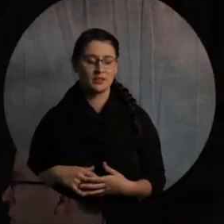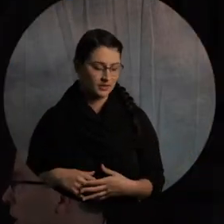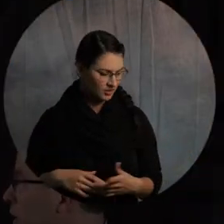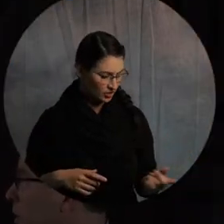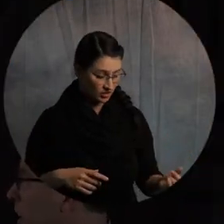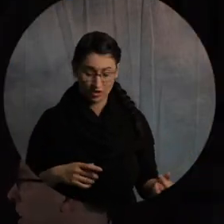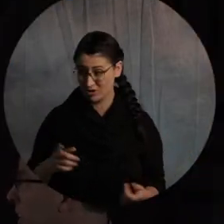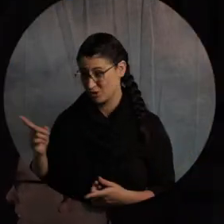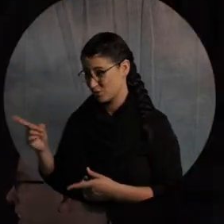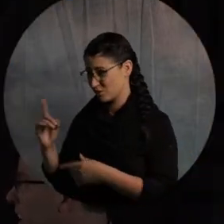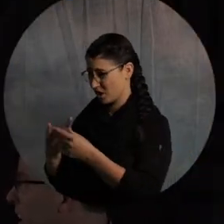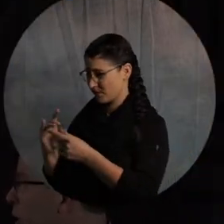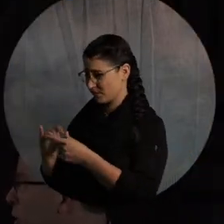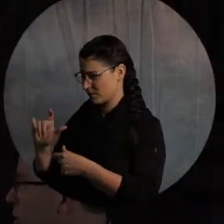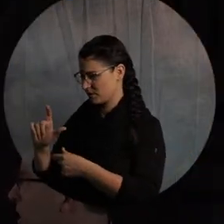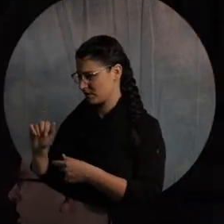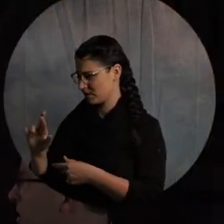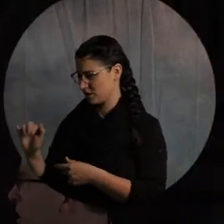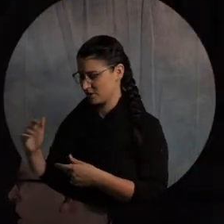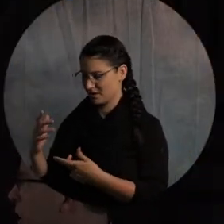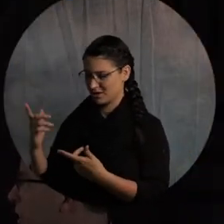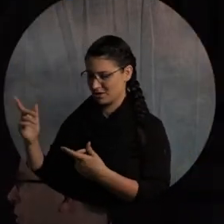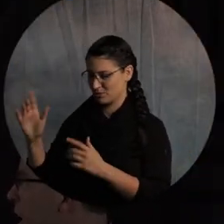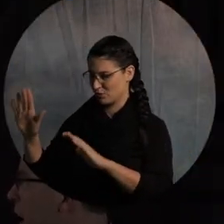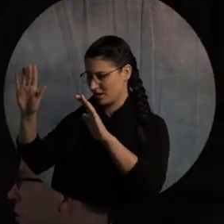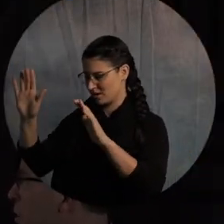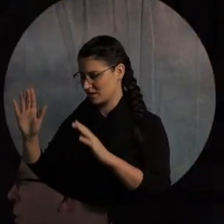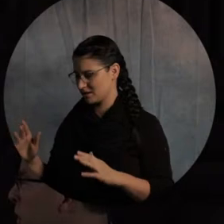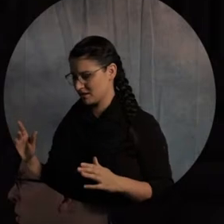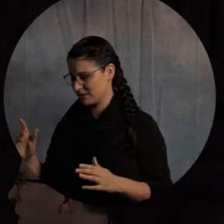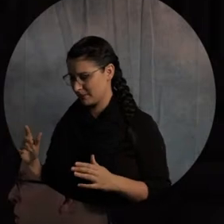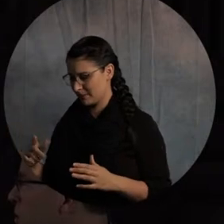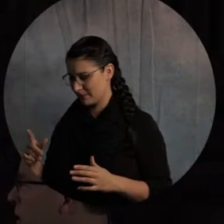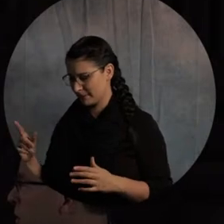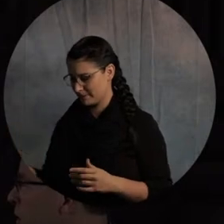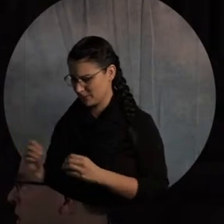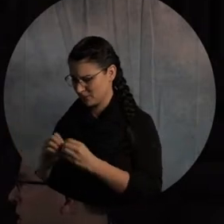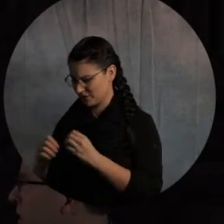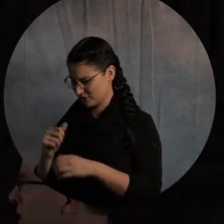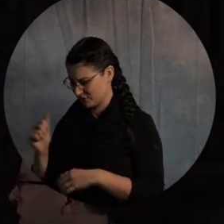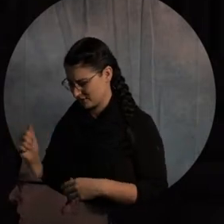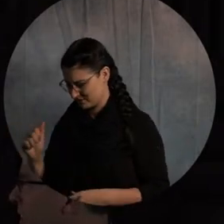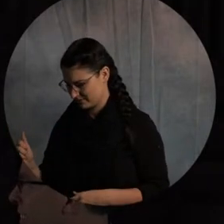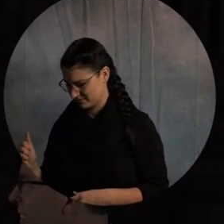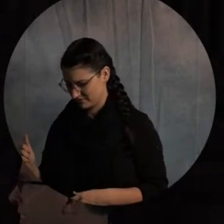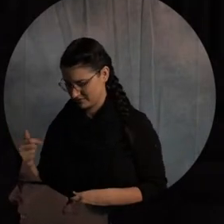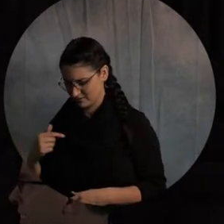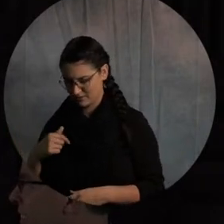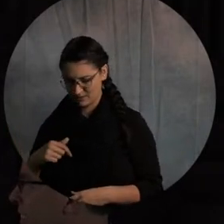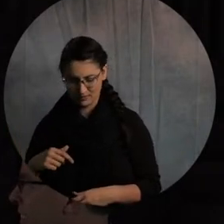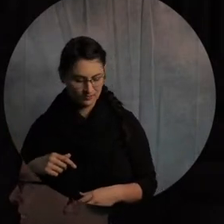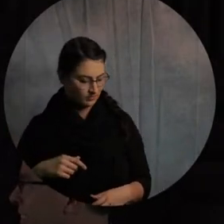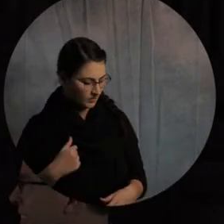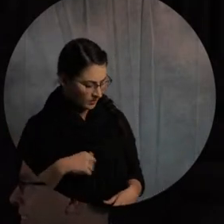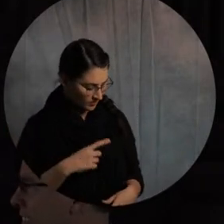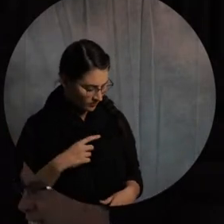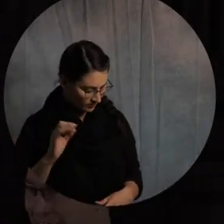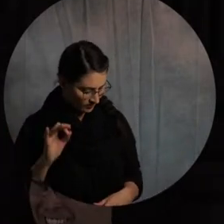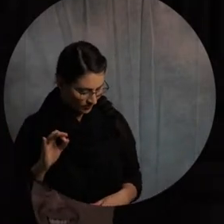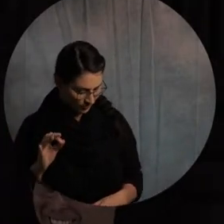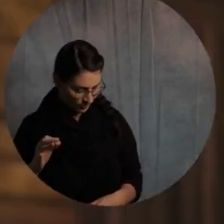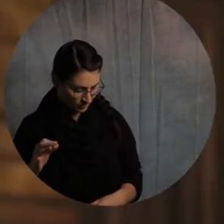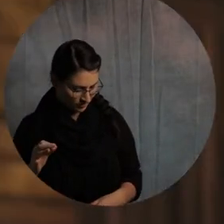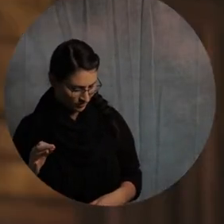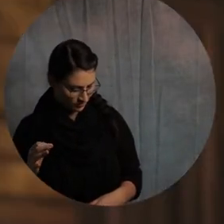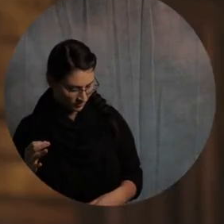you were talking about Larry and how great he is. Yeah. Right after you were going to fix yourself. Yeah. And we were going to do preaching. And so, anyway, I like